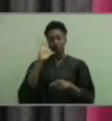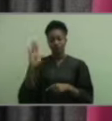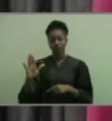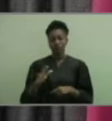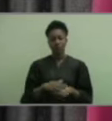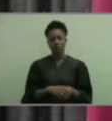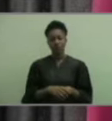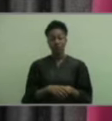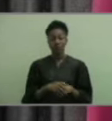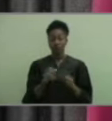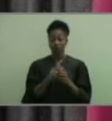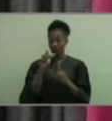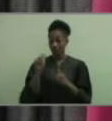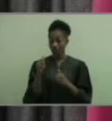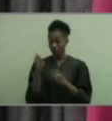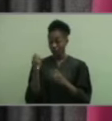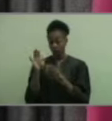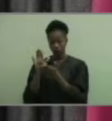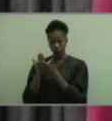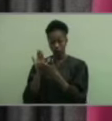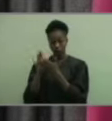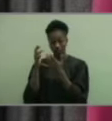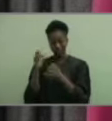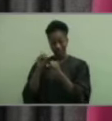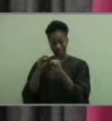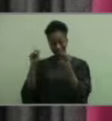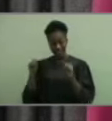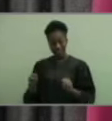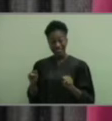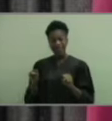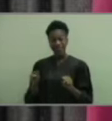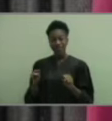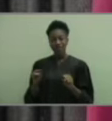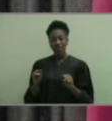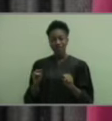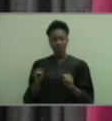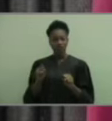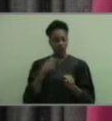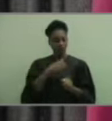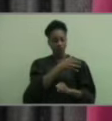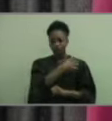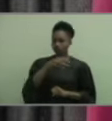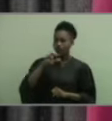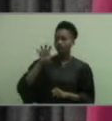with the other fine schools in this system, has empowered these young people to go forward